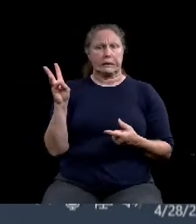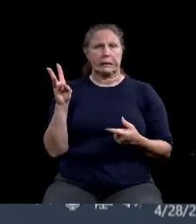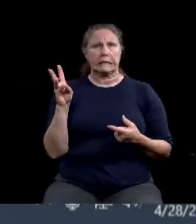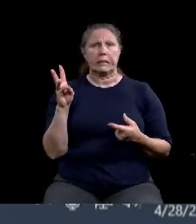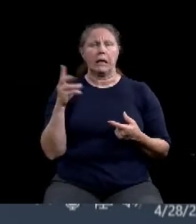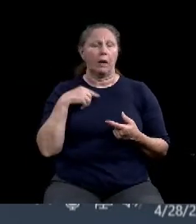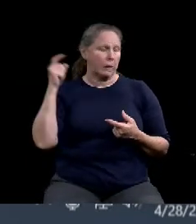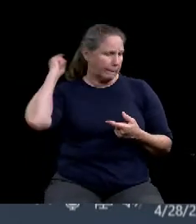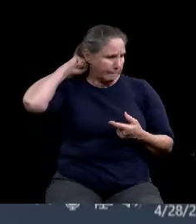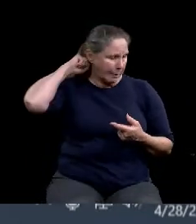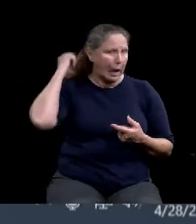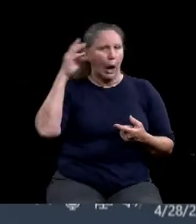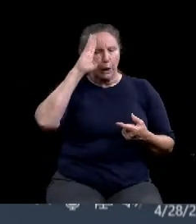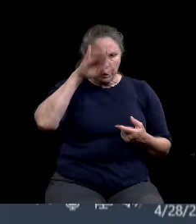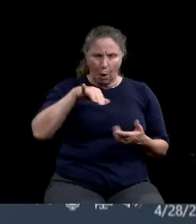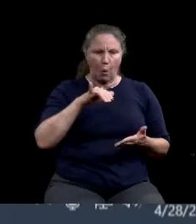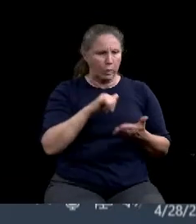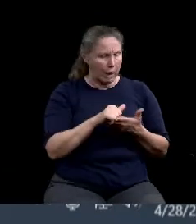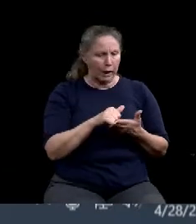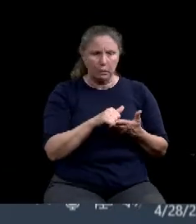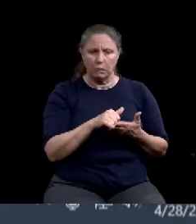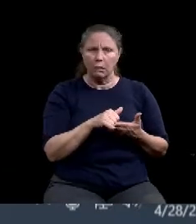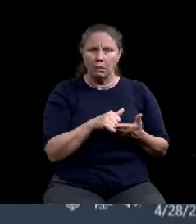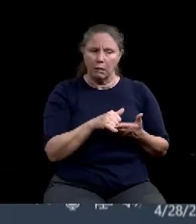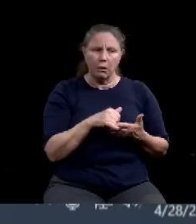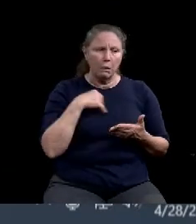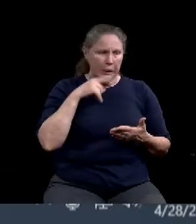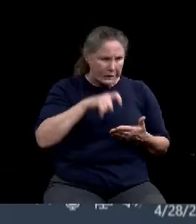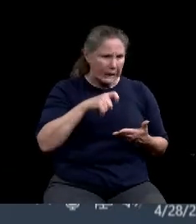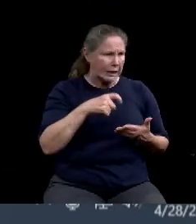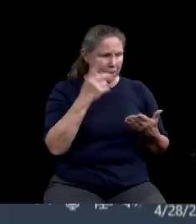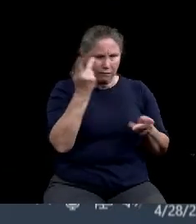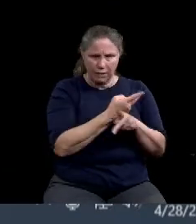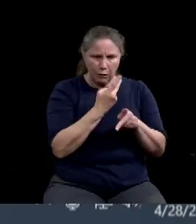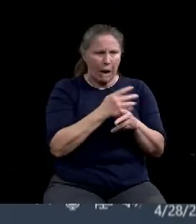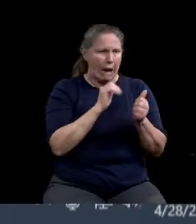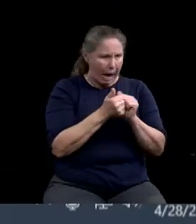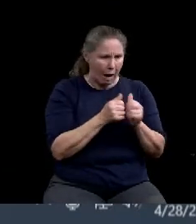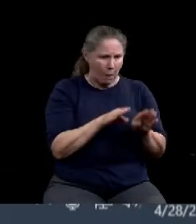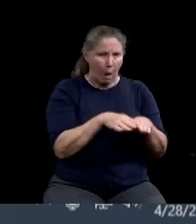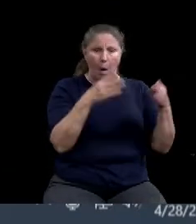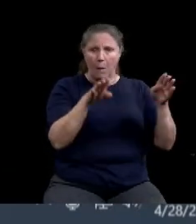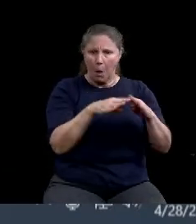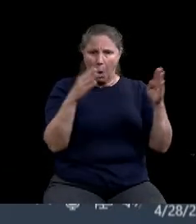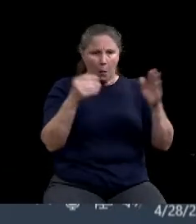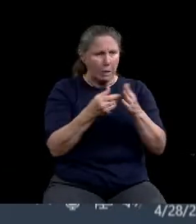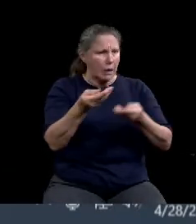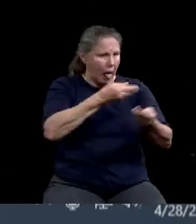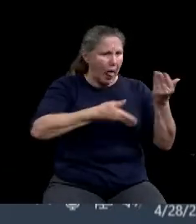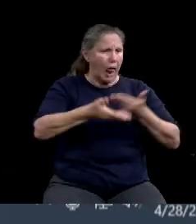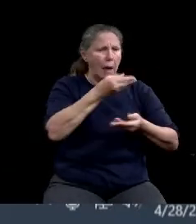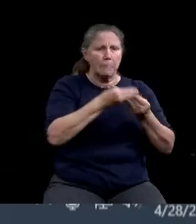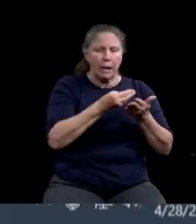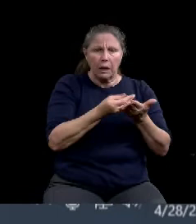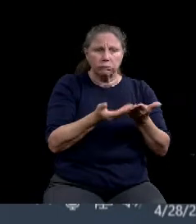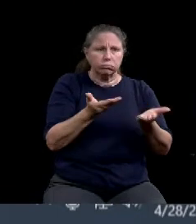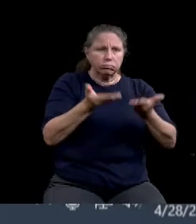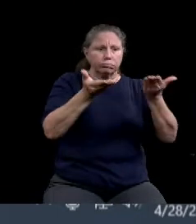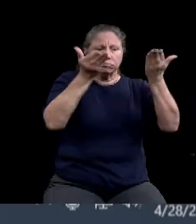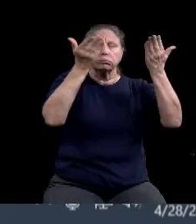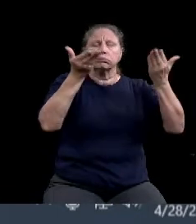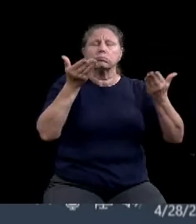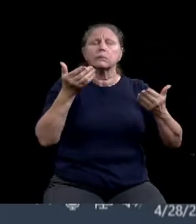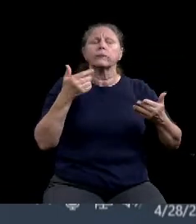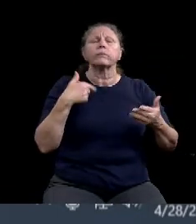have been kind of working towards it. And I think it's a good solution. Again, these aren't huge amounts of money, but I think it'll help